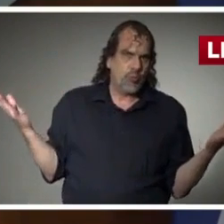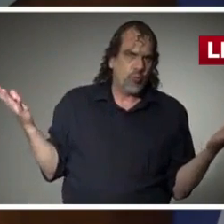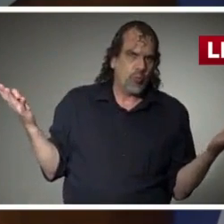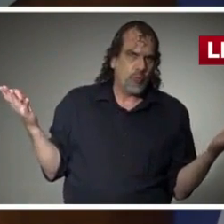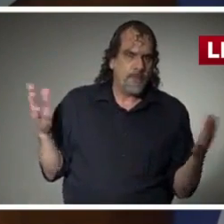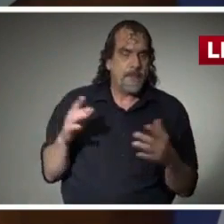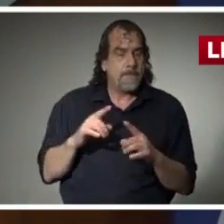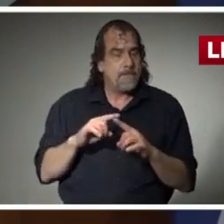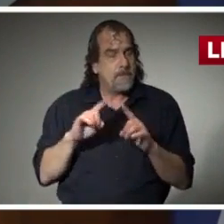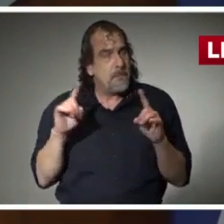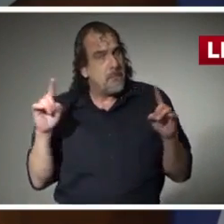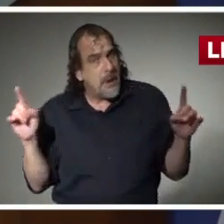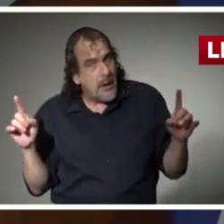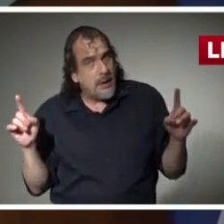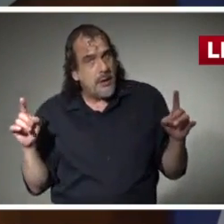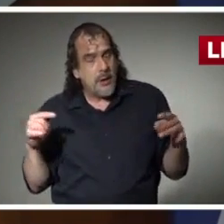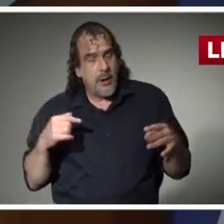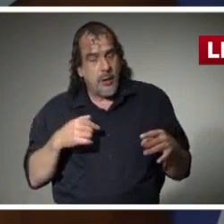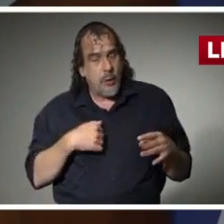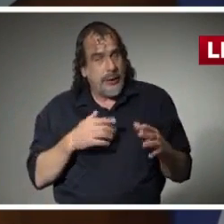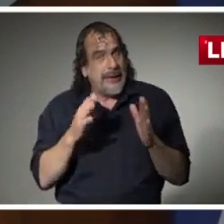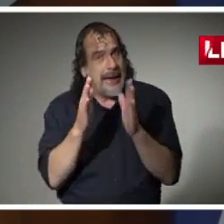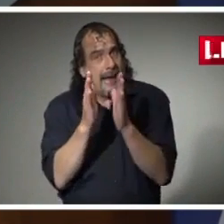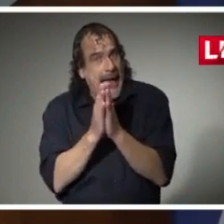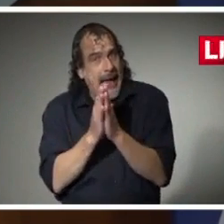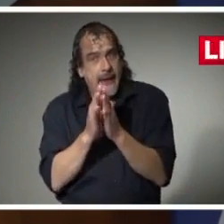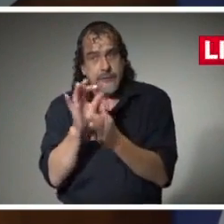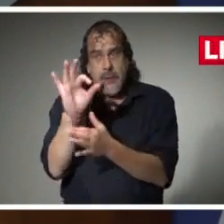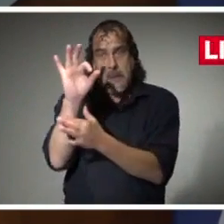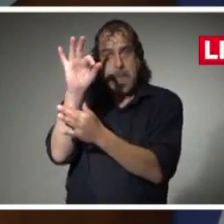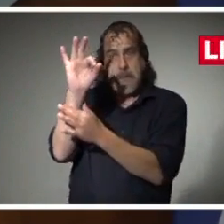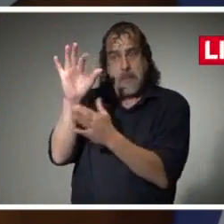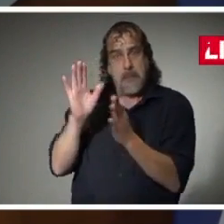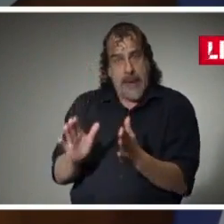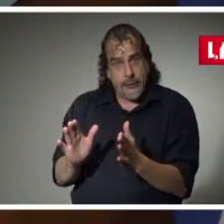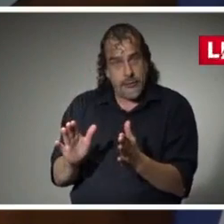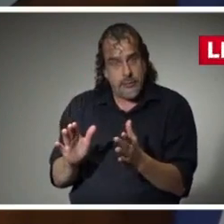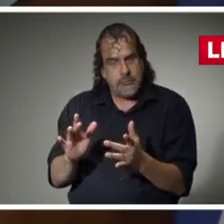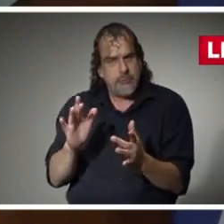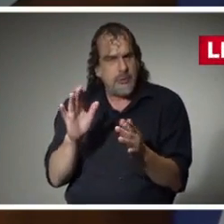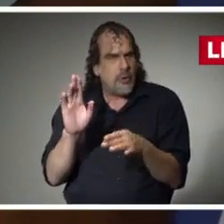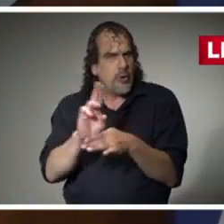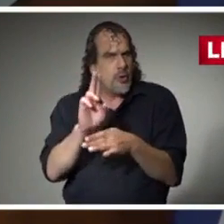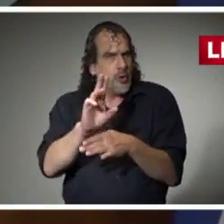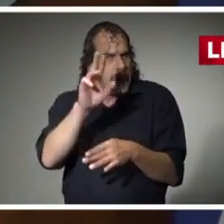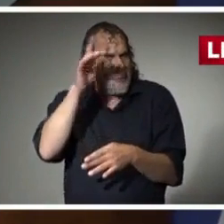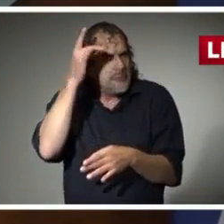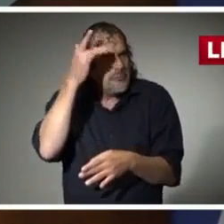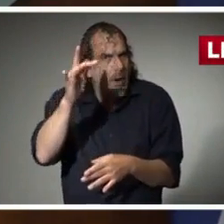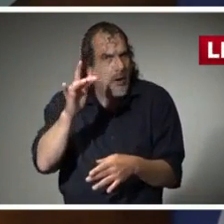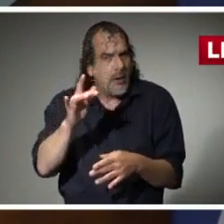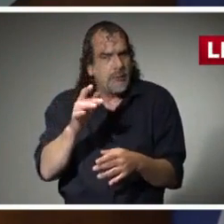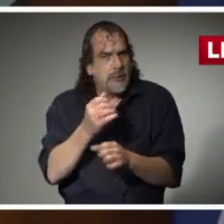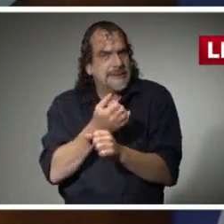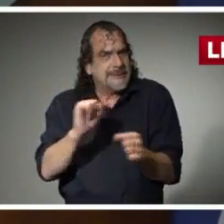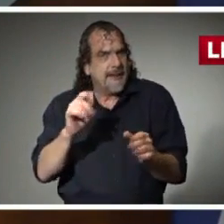But we continue to ask our pastors to be smart and to be safe.